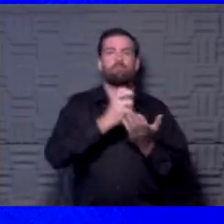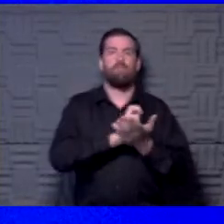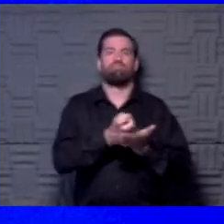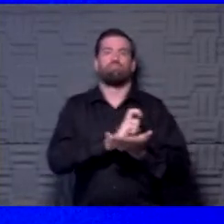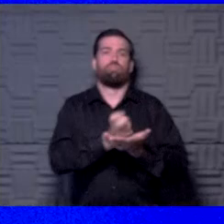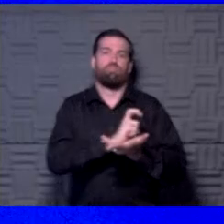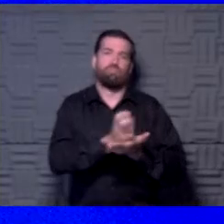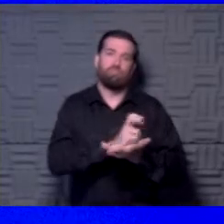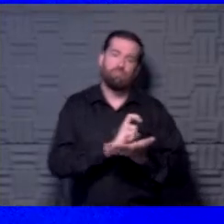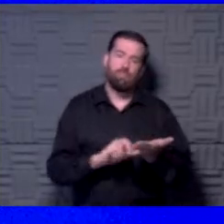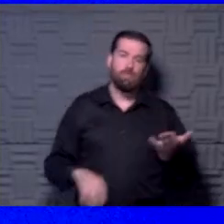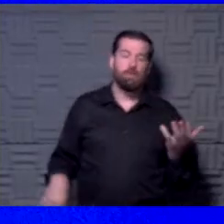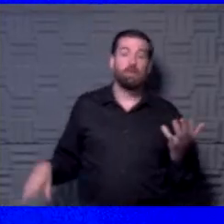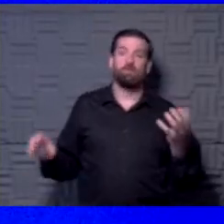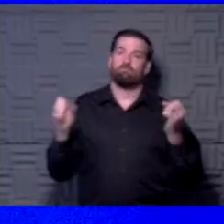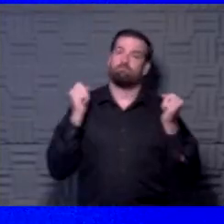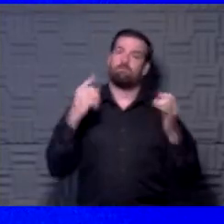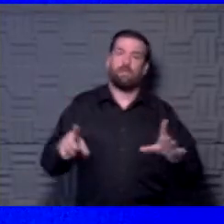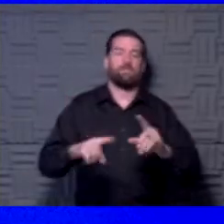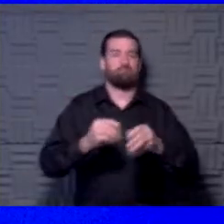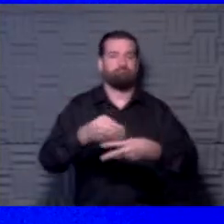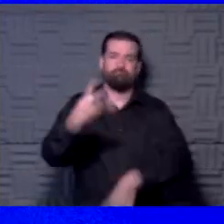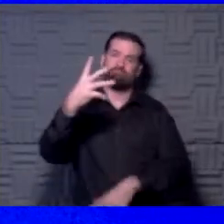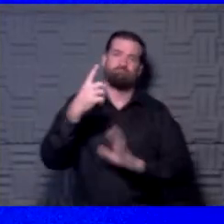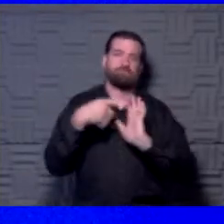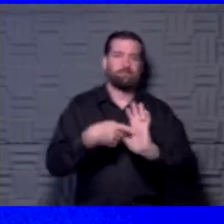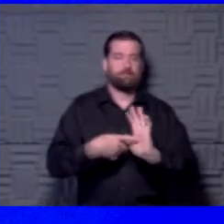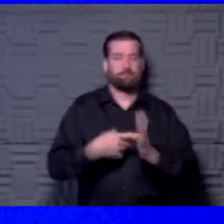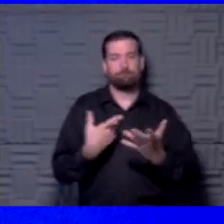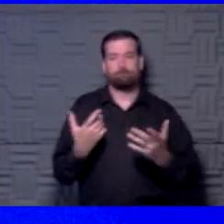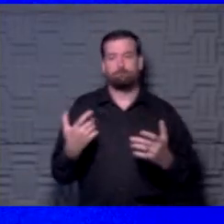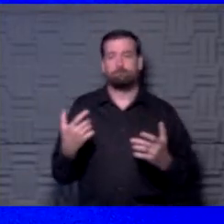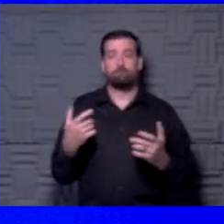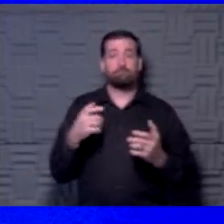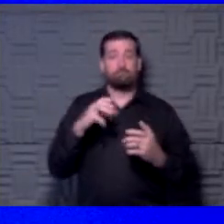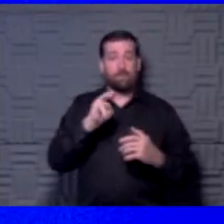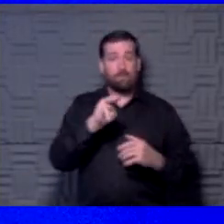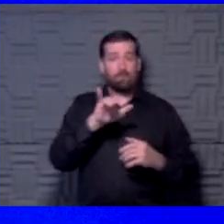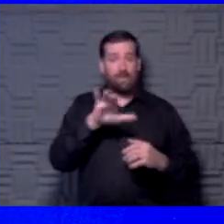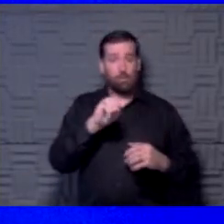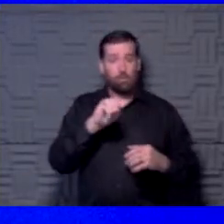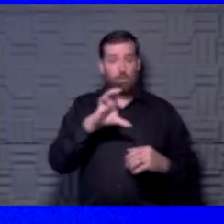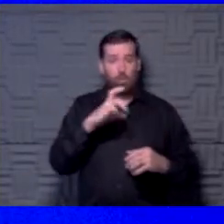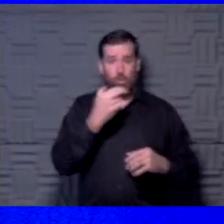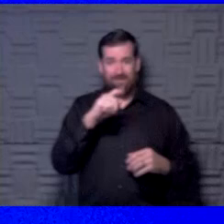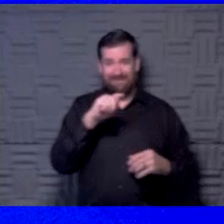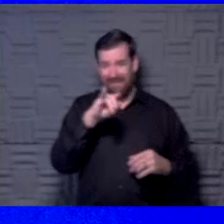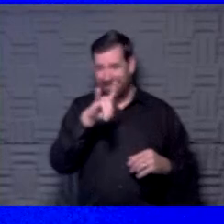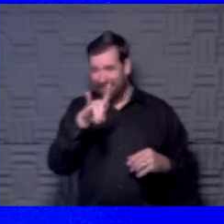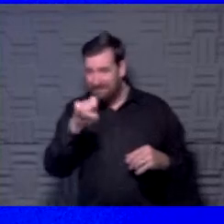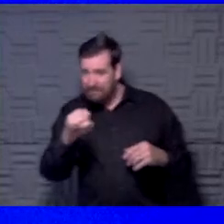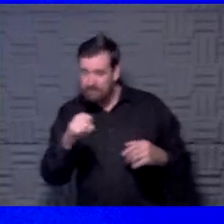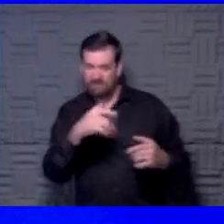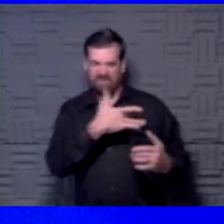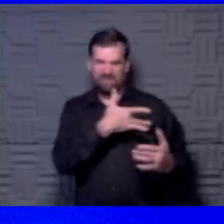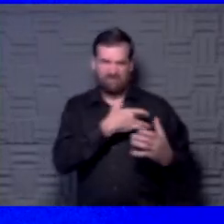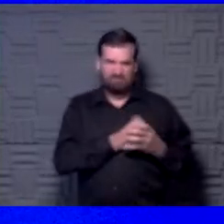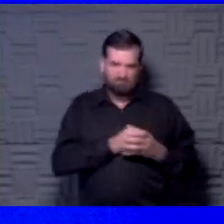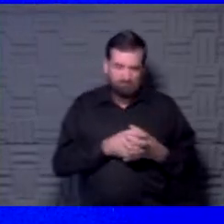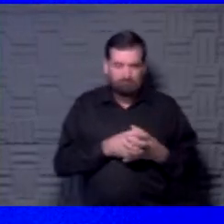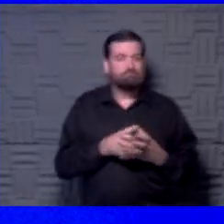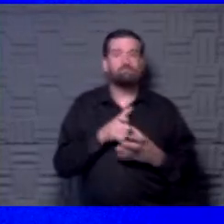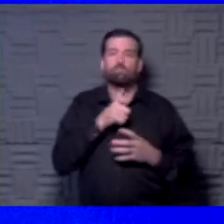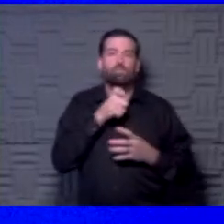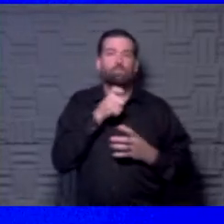There are a lot of symptoms. I can't really, again, speak to the myocarditis in particular, just because we aren't doing